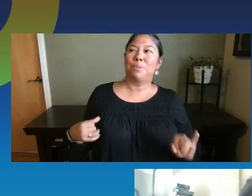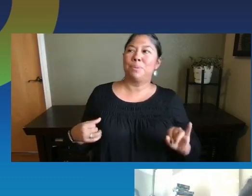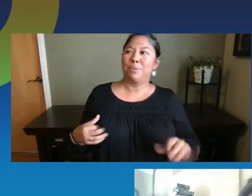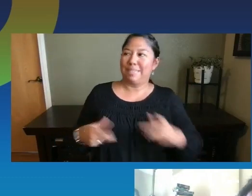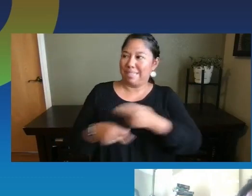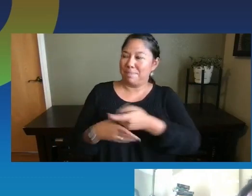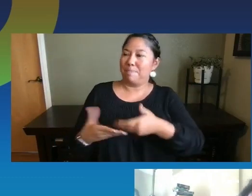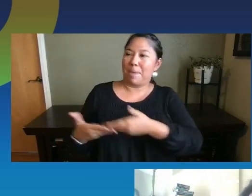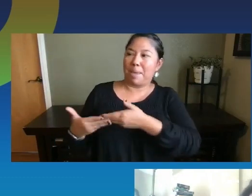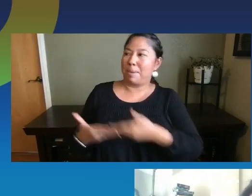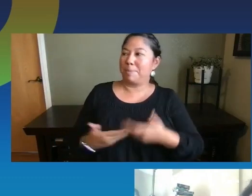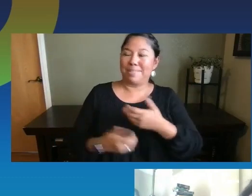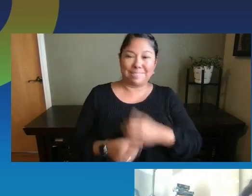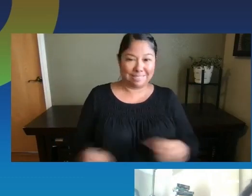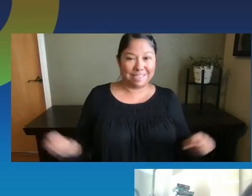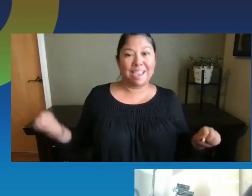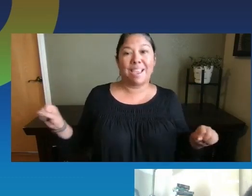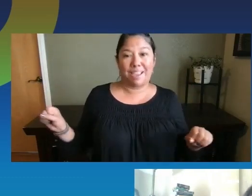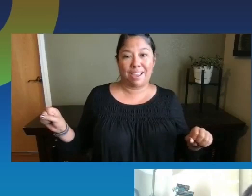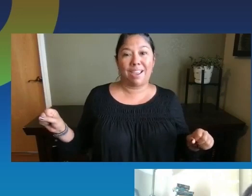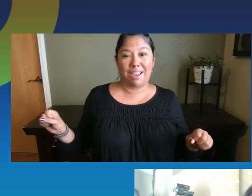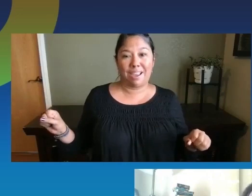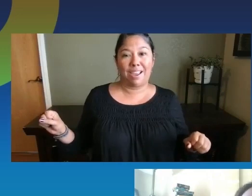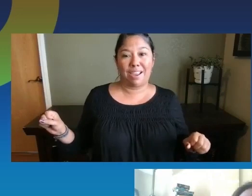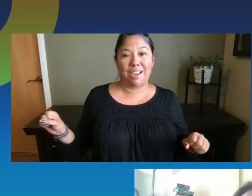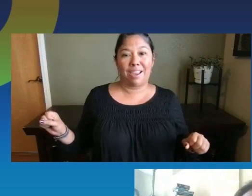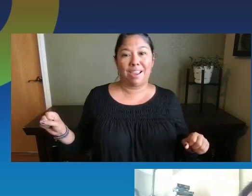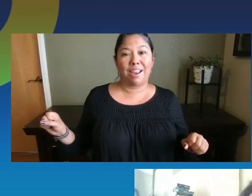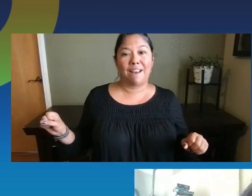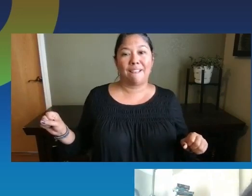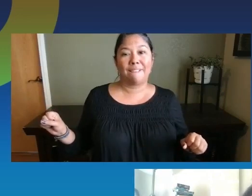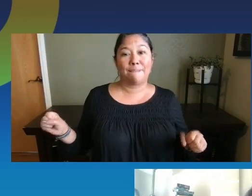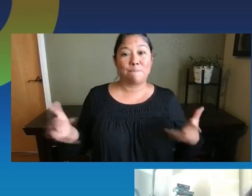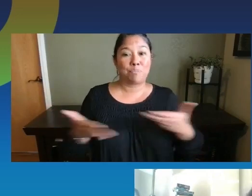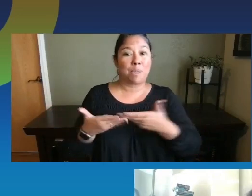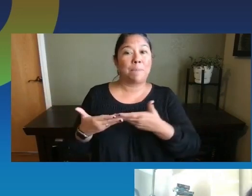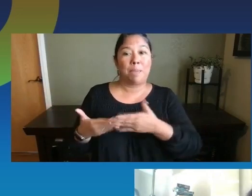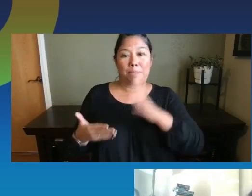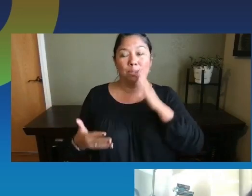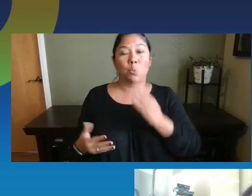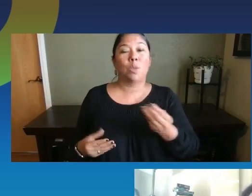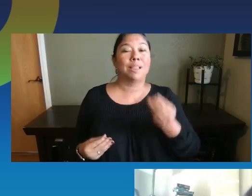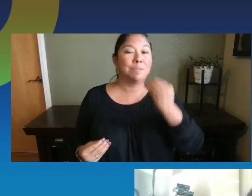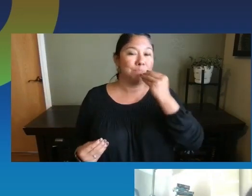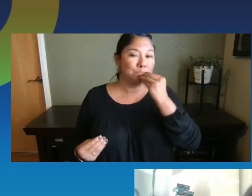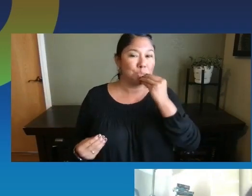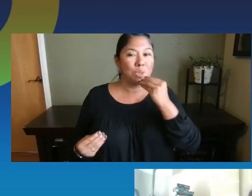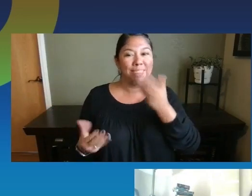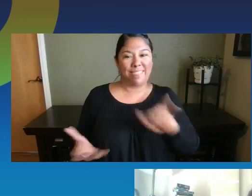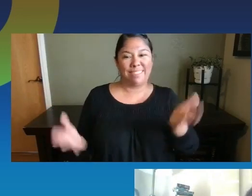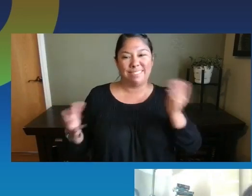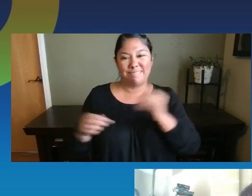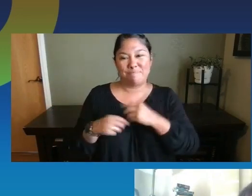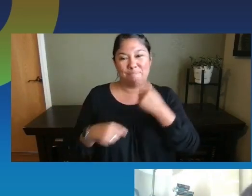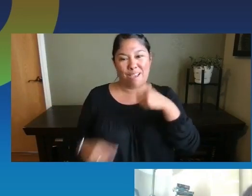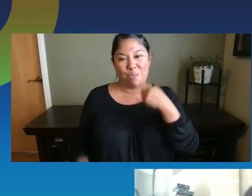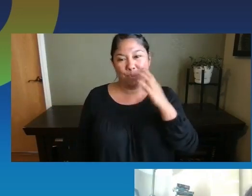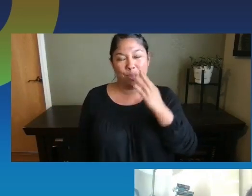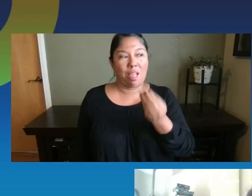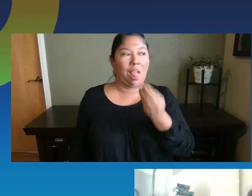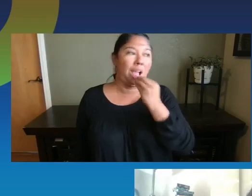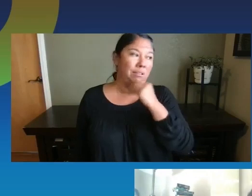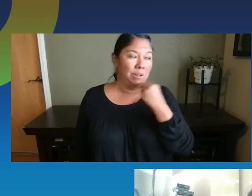things safe. Um, that if we are, cause babies are going to put things in their mouth if they're doing art.